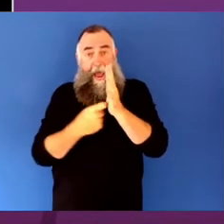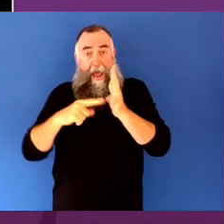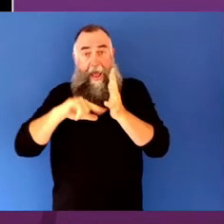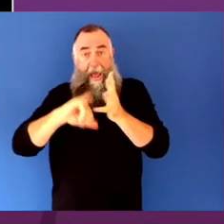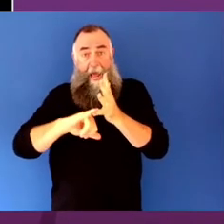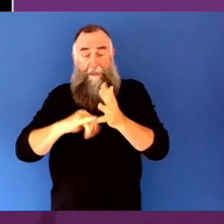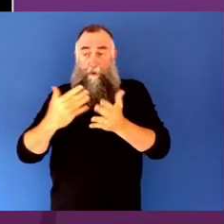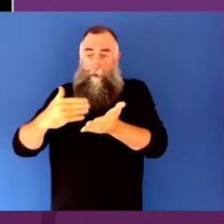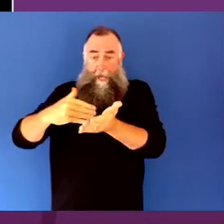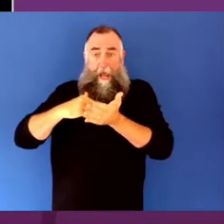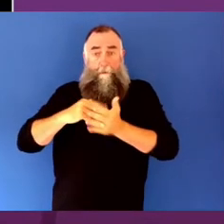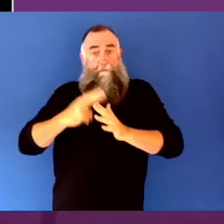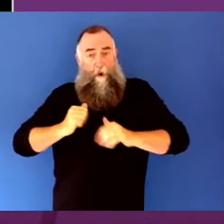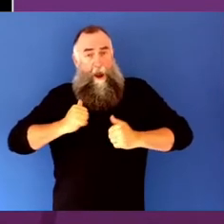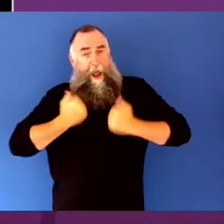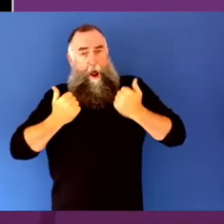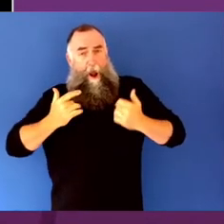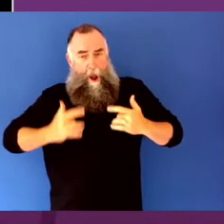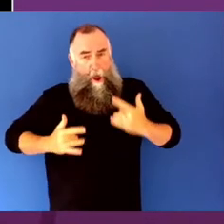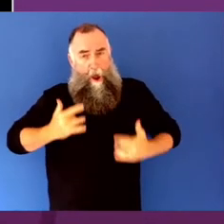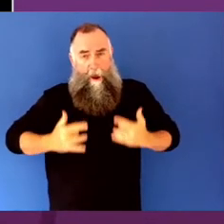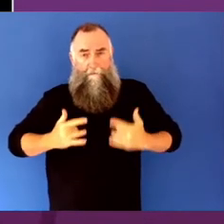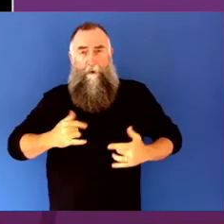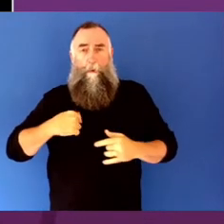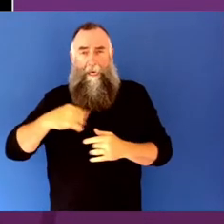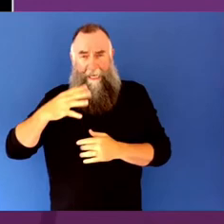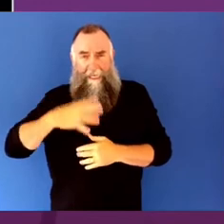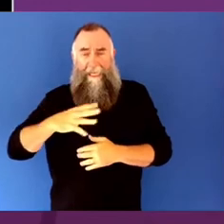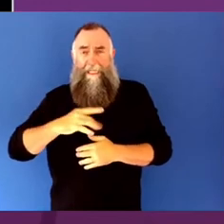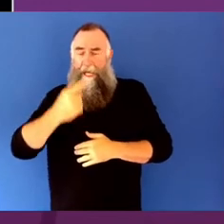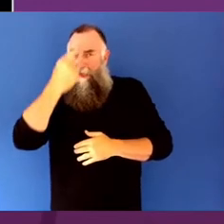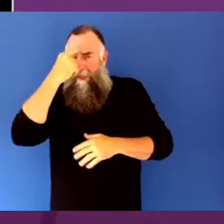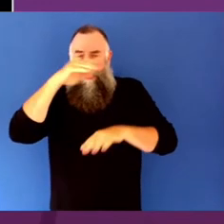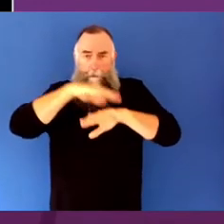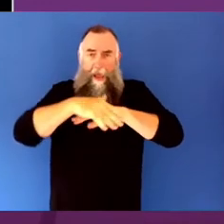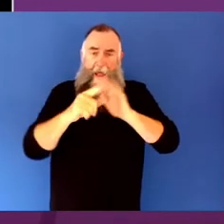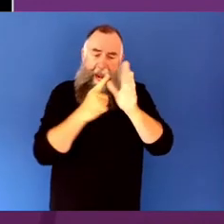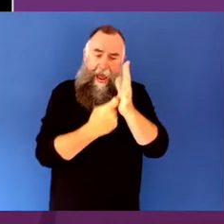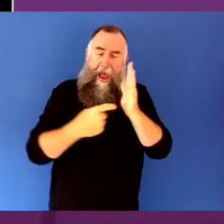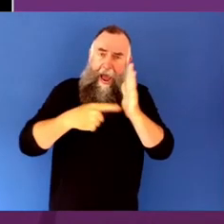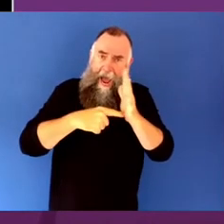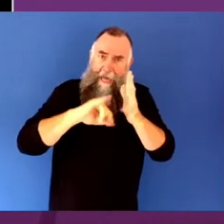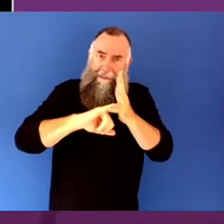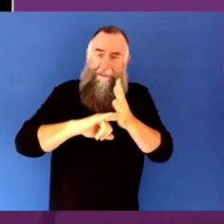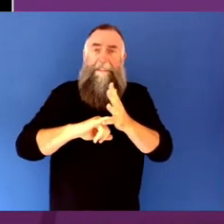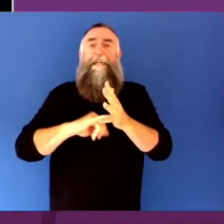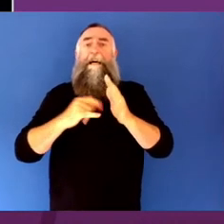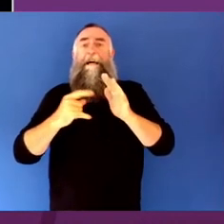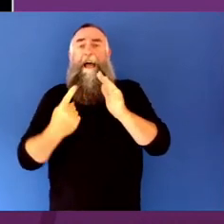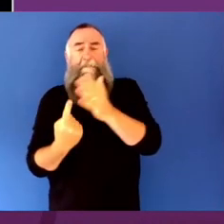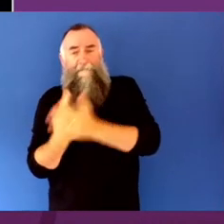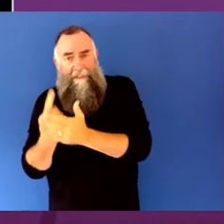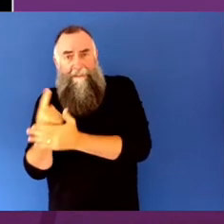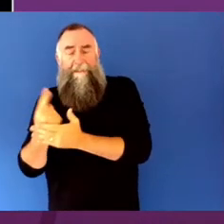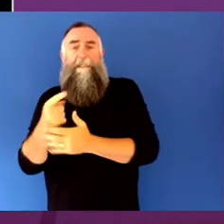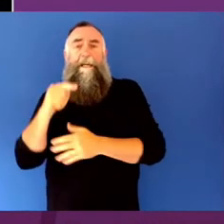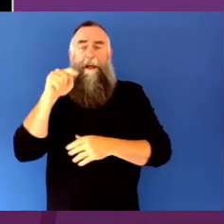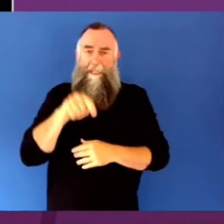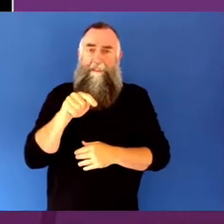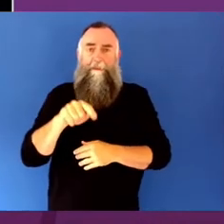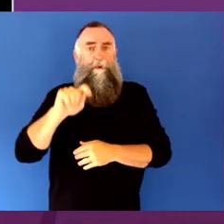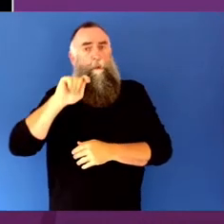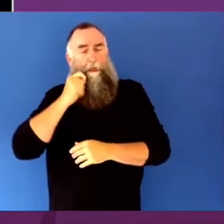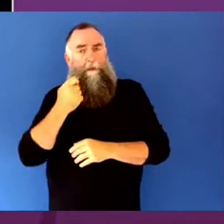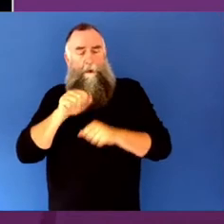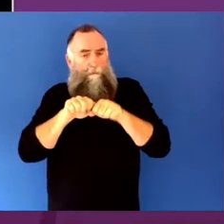to, of participating in an arts event is an enriching one. And that means positive